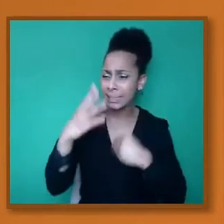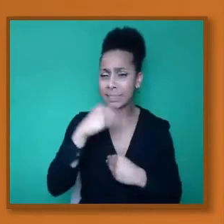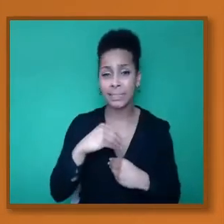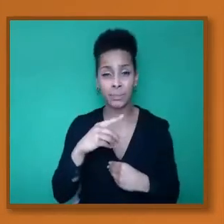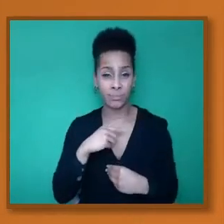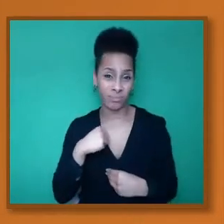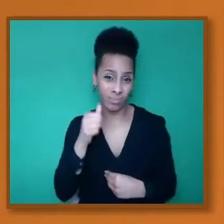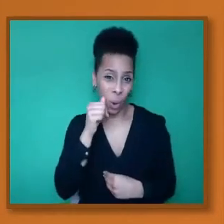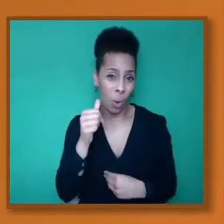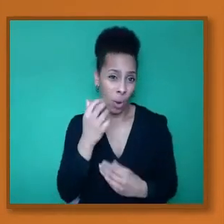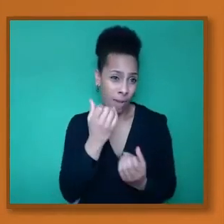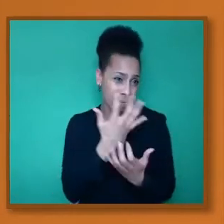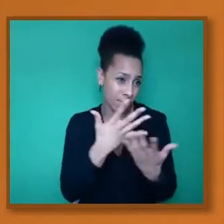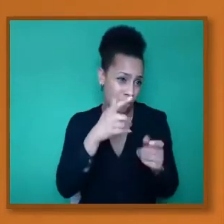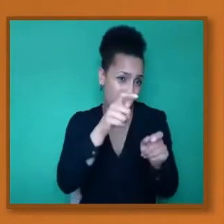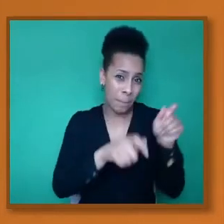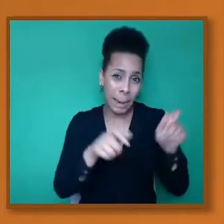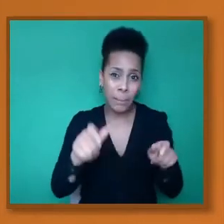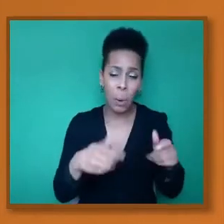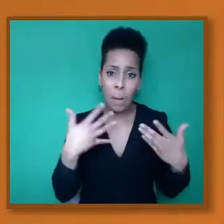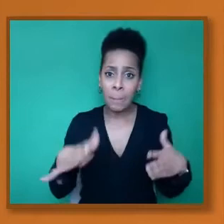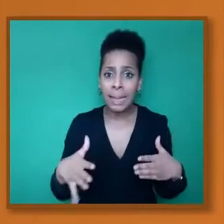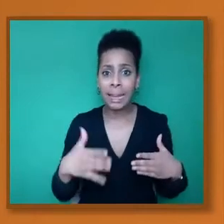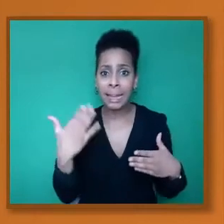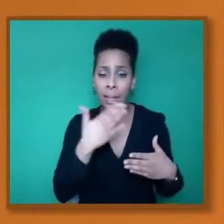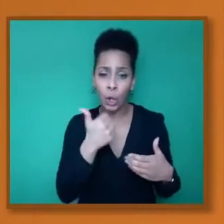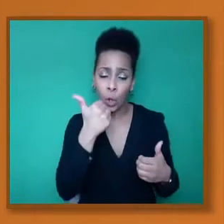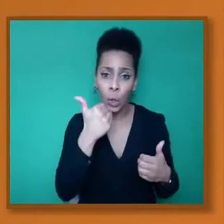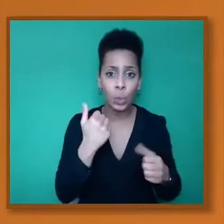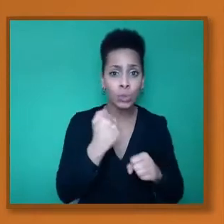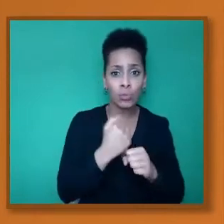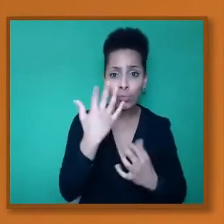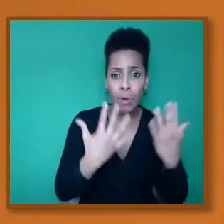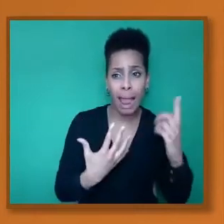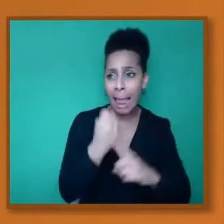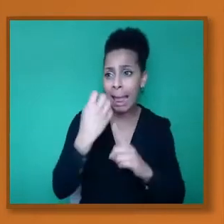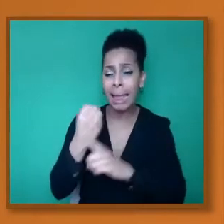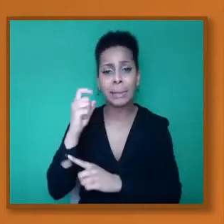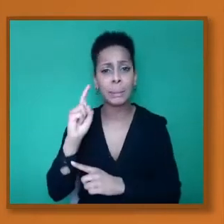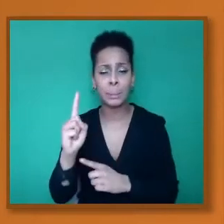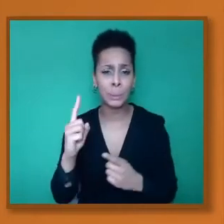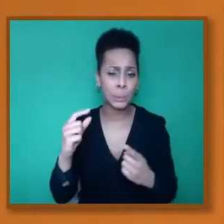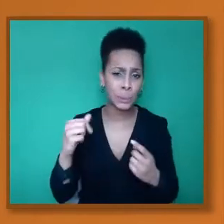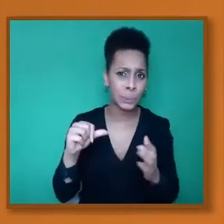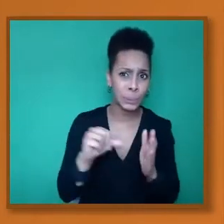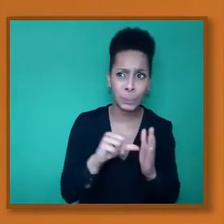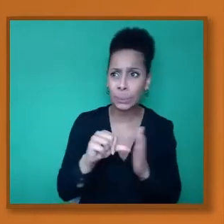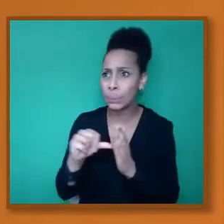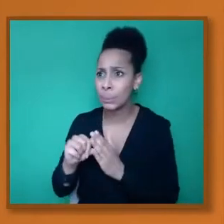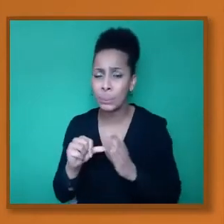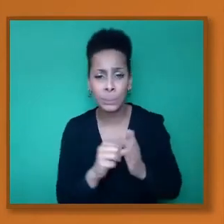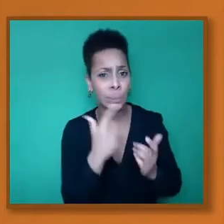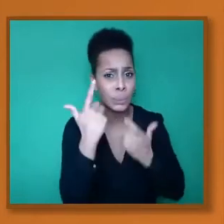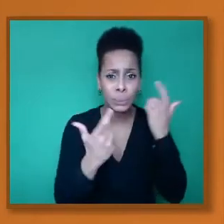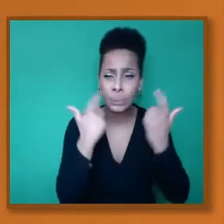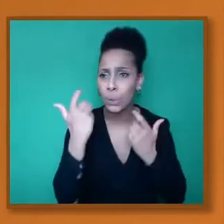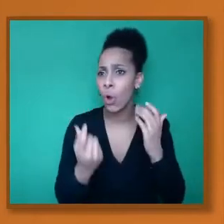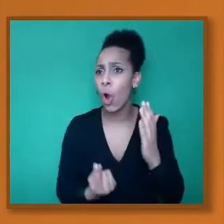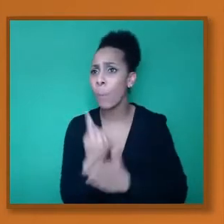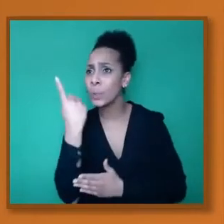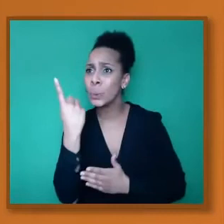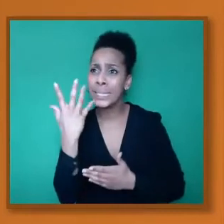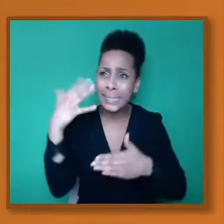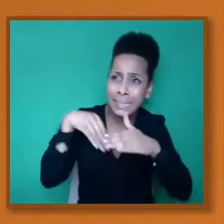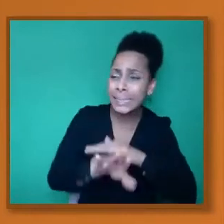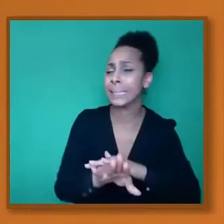things like that who are struggling to get opportunities in terms of, you know, finding the right pathways to success. success. So what